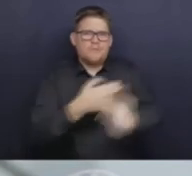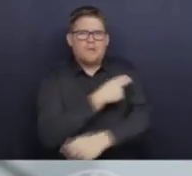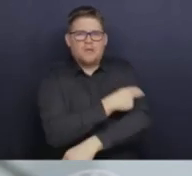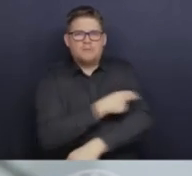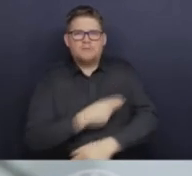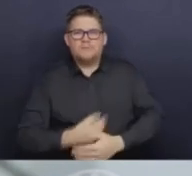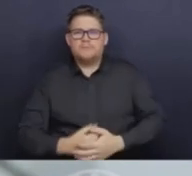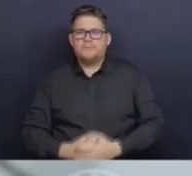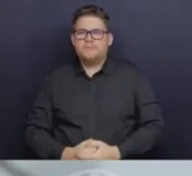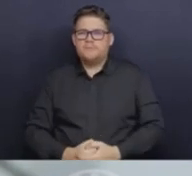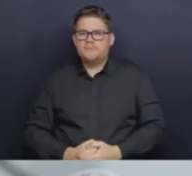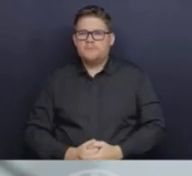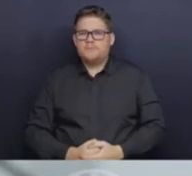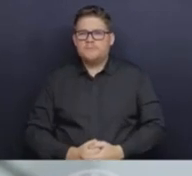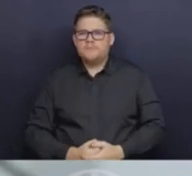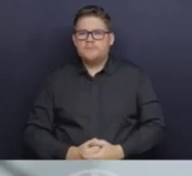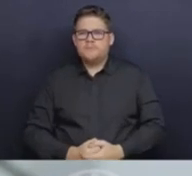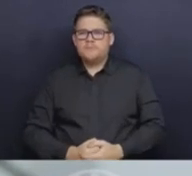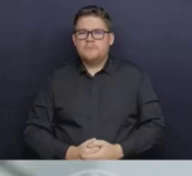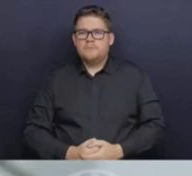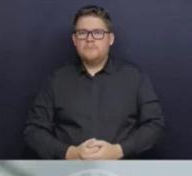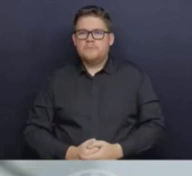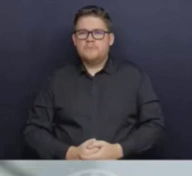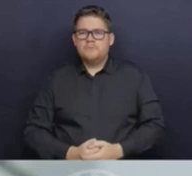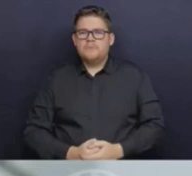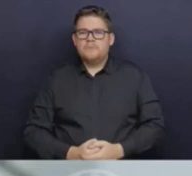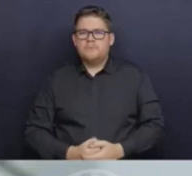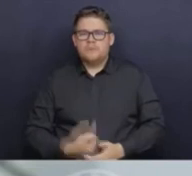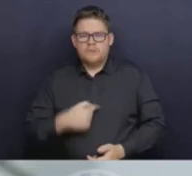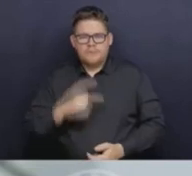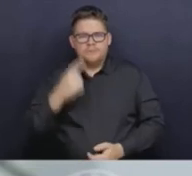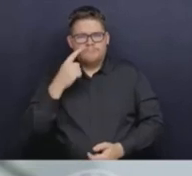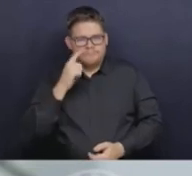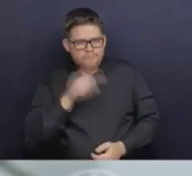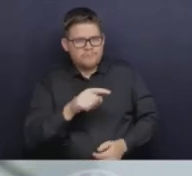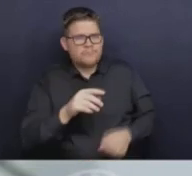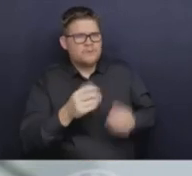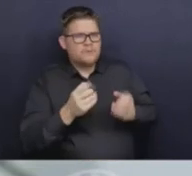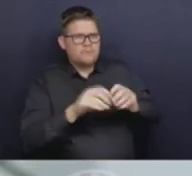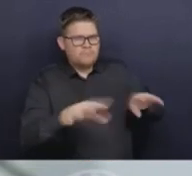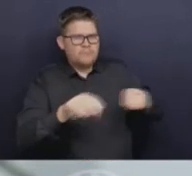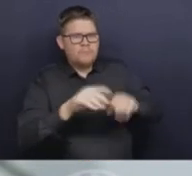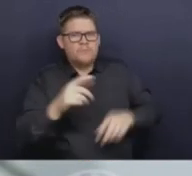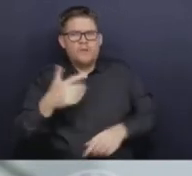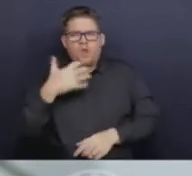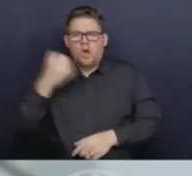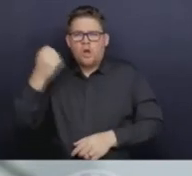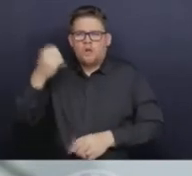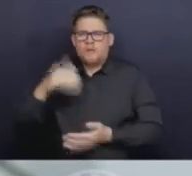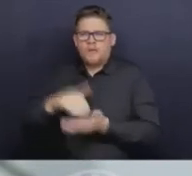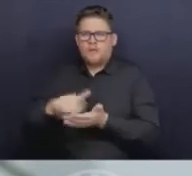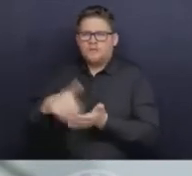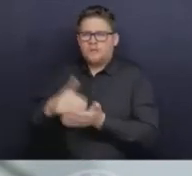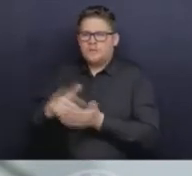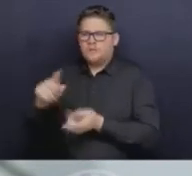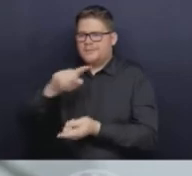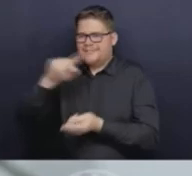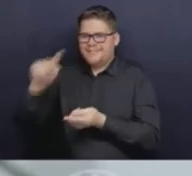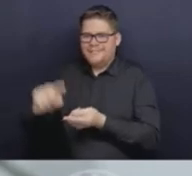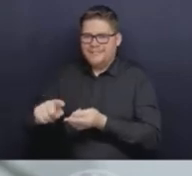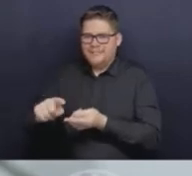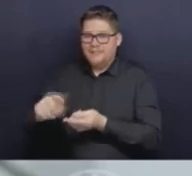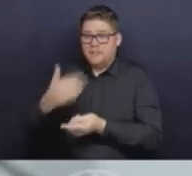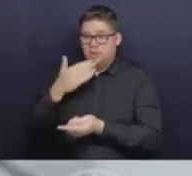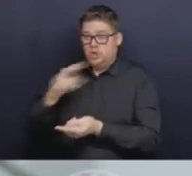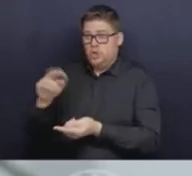long-term care homes. And we're seeing outbreaks in long-term care from influenza also settle down. So that's good news in the short term. I'll let